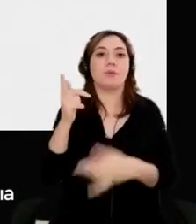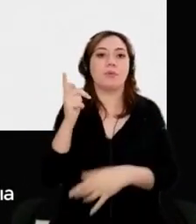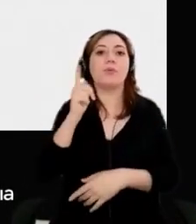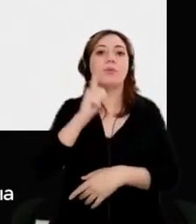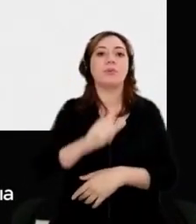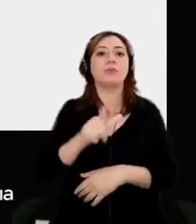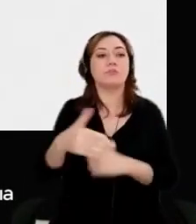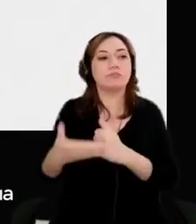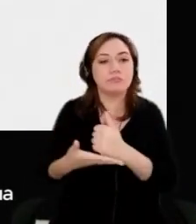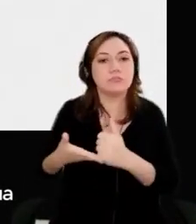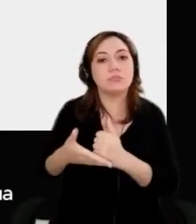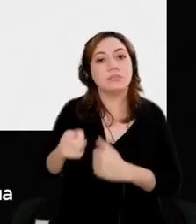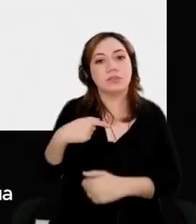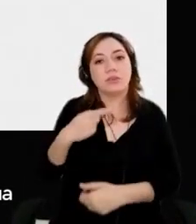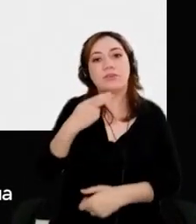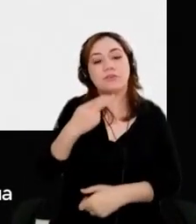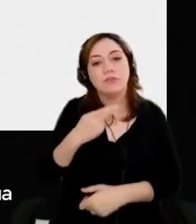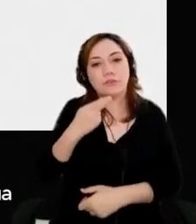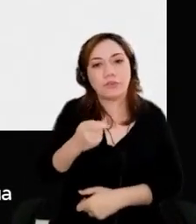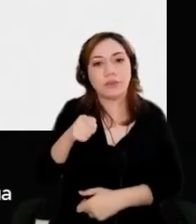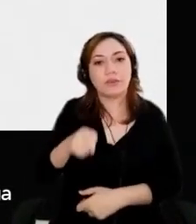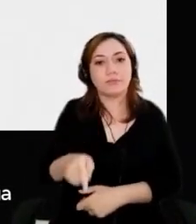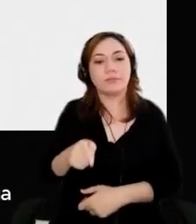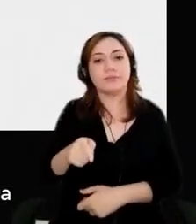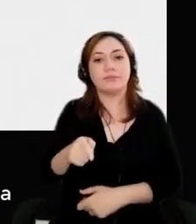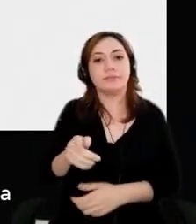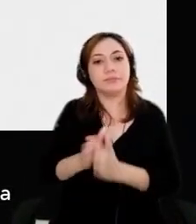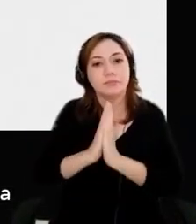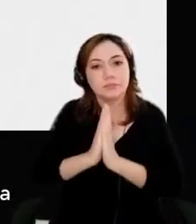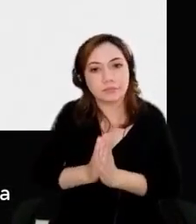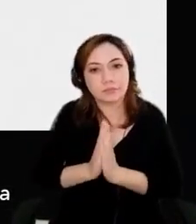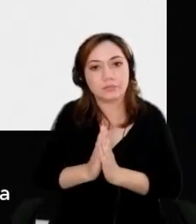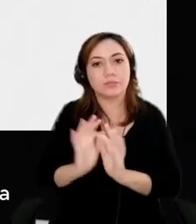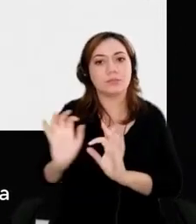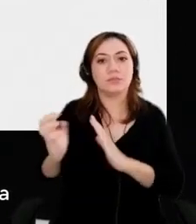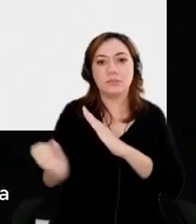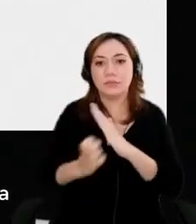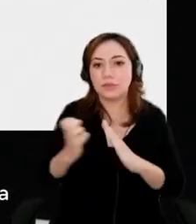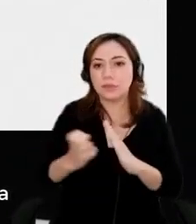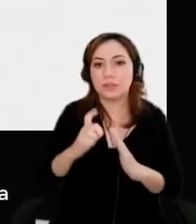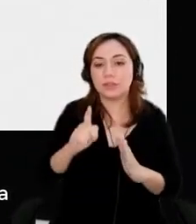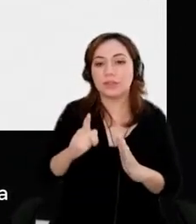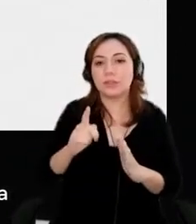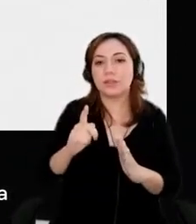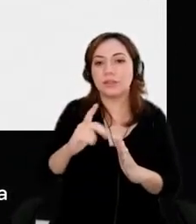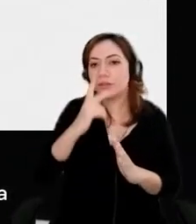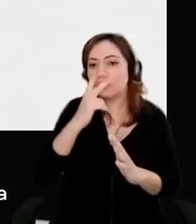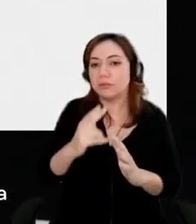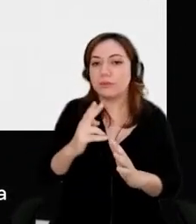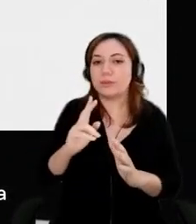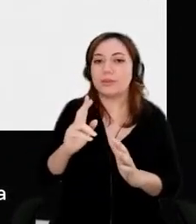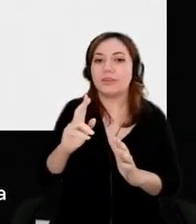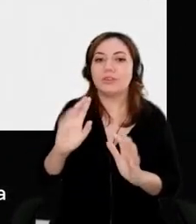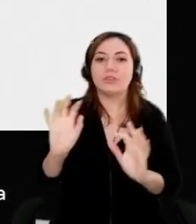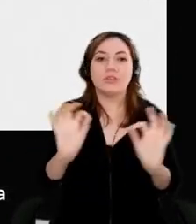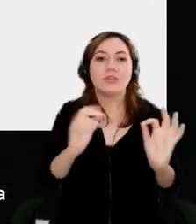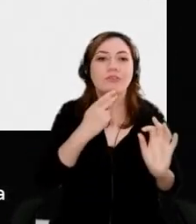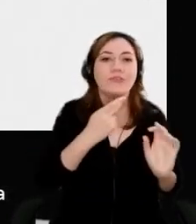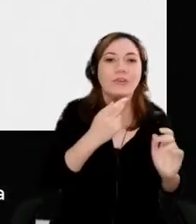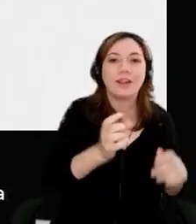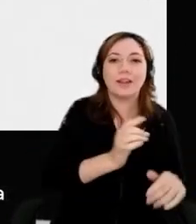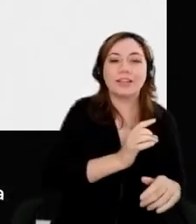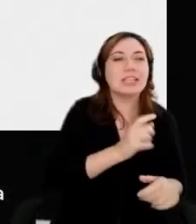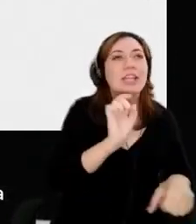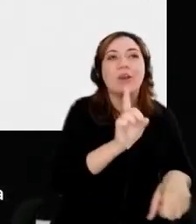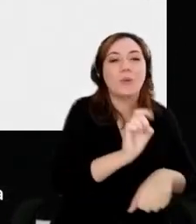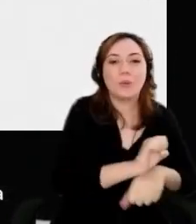say risk-service organization, have at it. Don't, as everybody say, don't be afraid. I say, yeah, be fearful because you